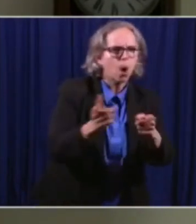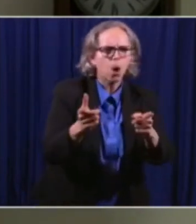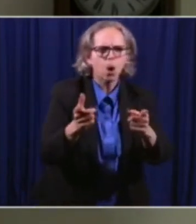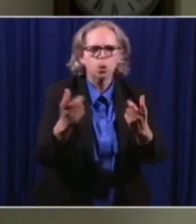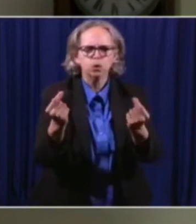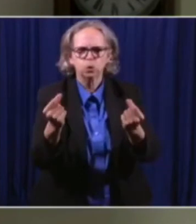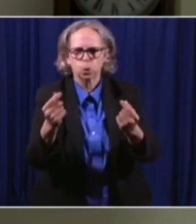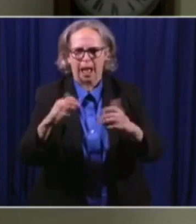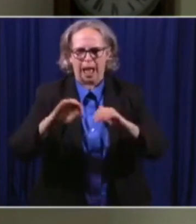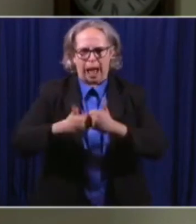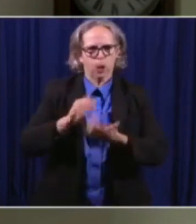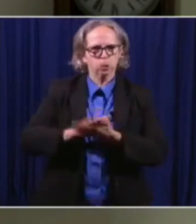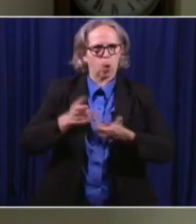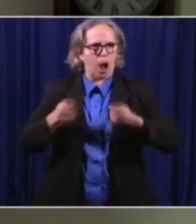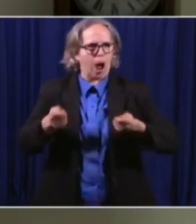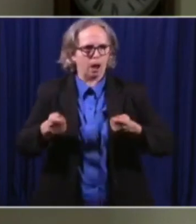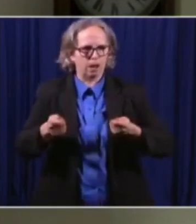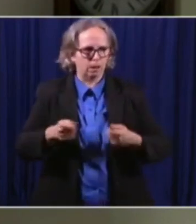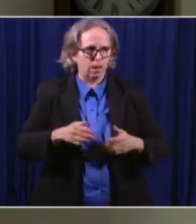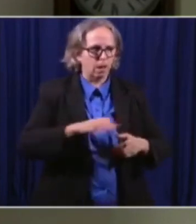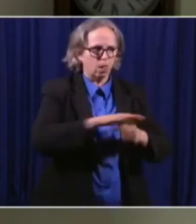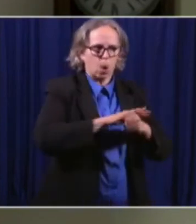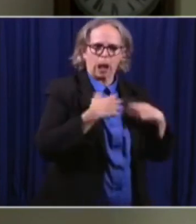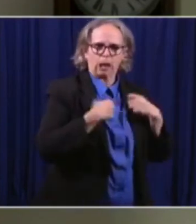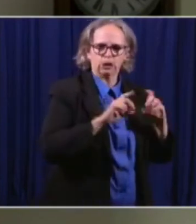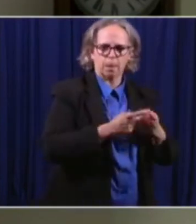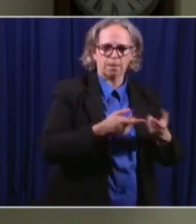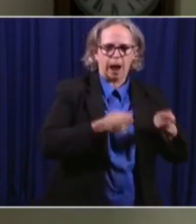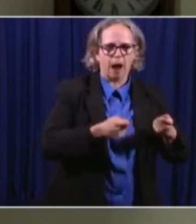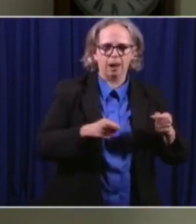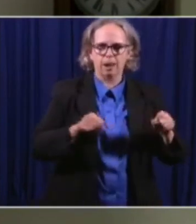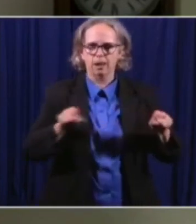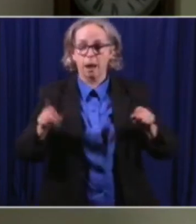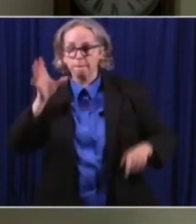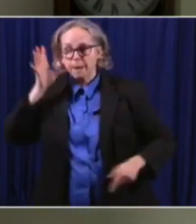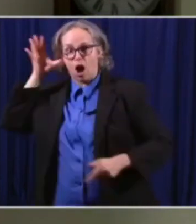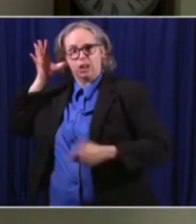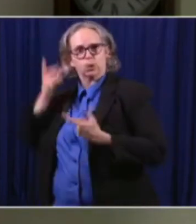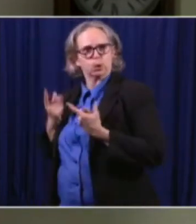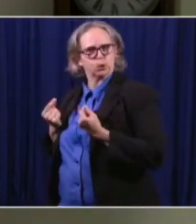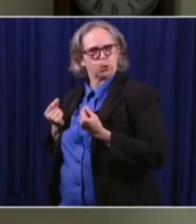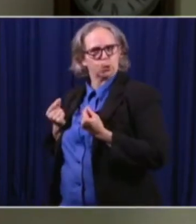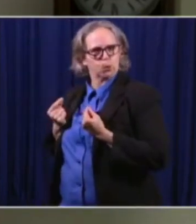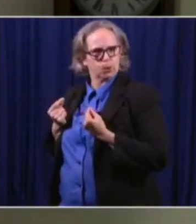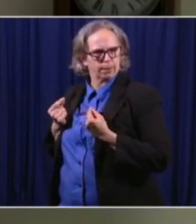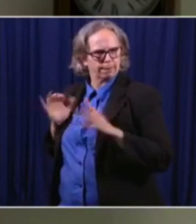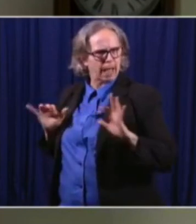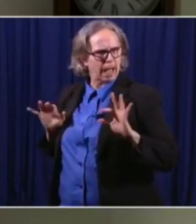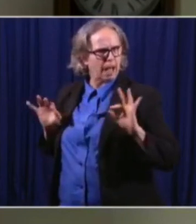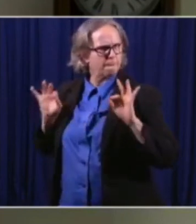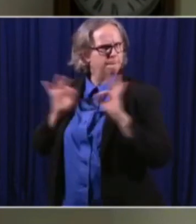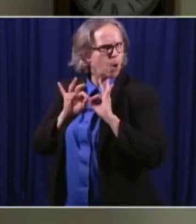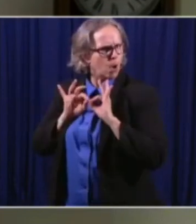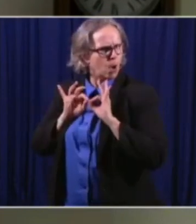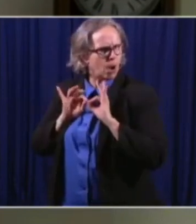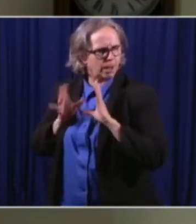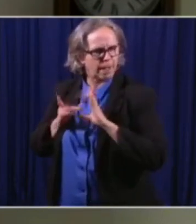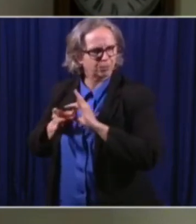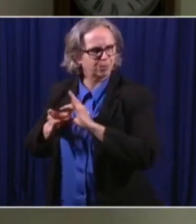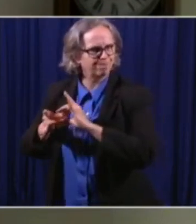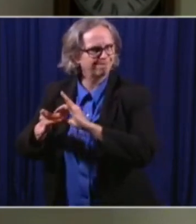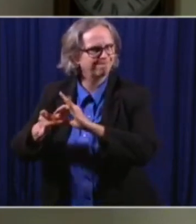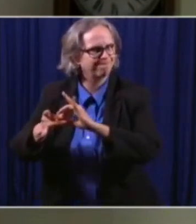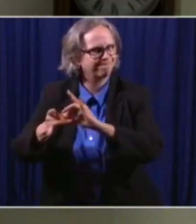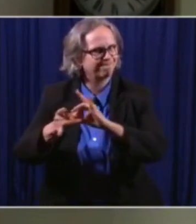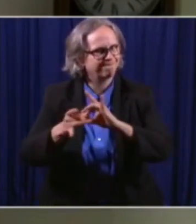So this really is a team effort. It's going to take everybody involved and the better information that can come into that school, better information that can come